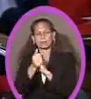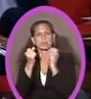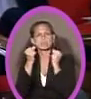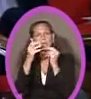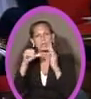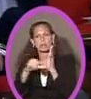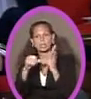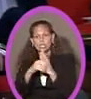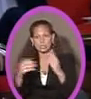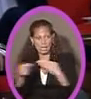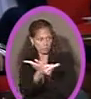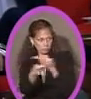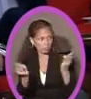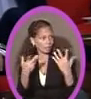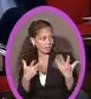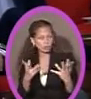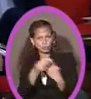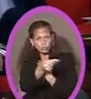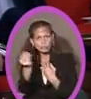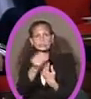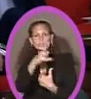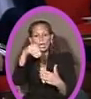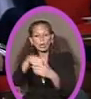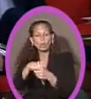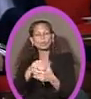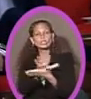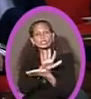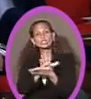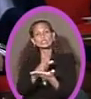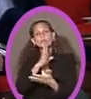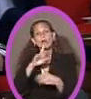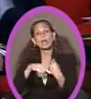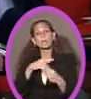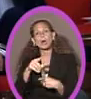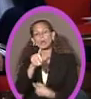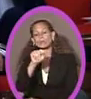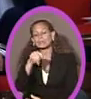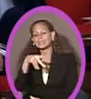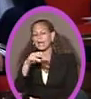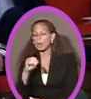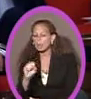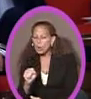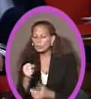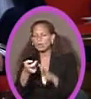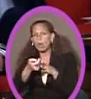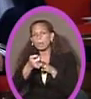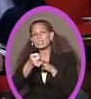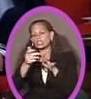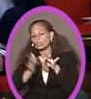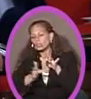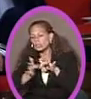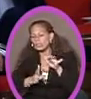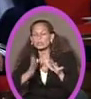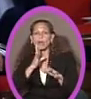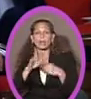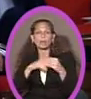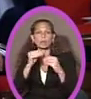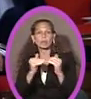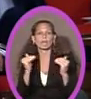that I've given you include a sheet covering the typos and omissions pertaining to the advancement,